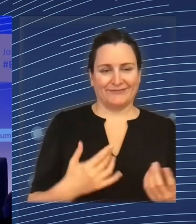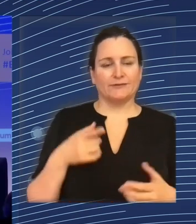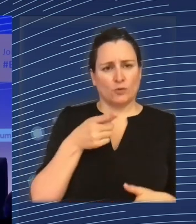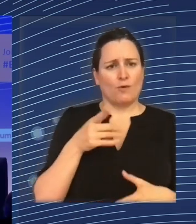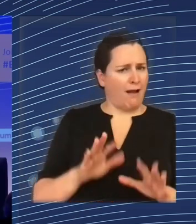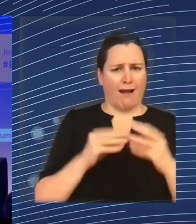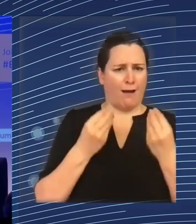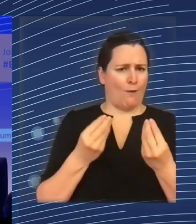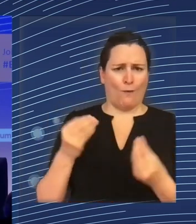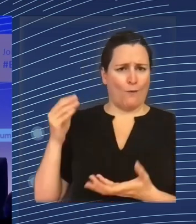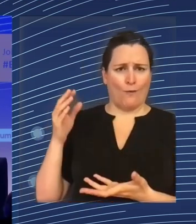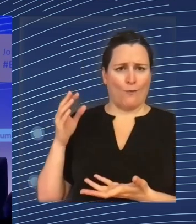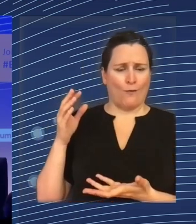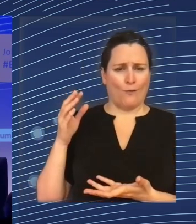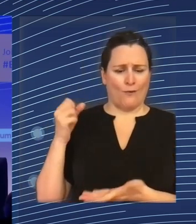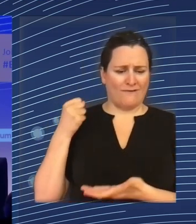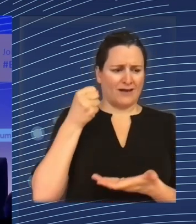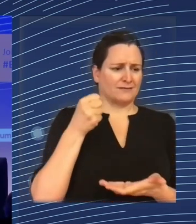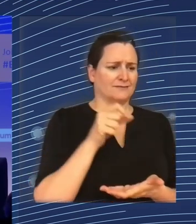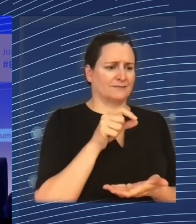who would like to answer this one?